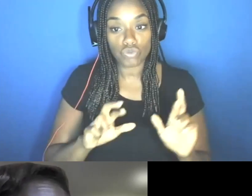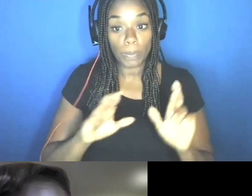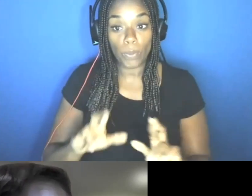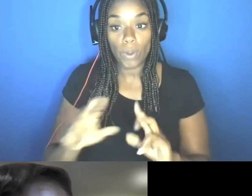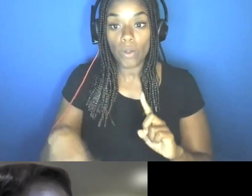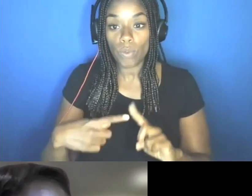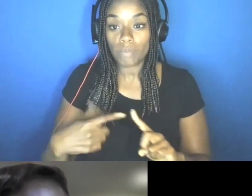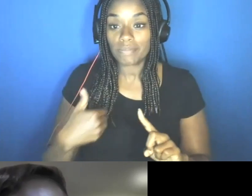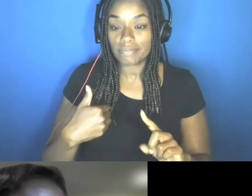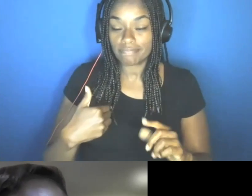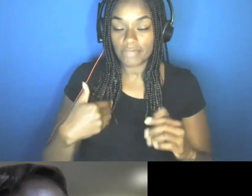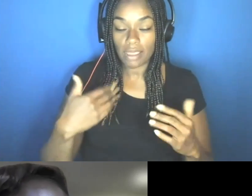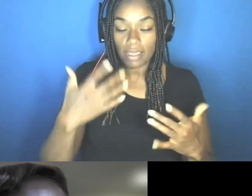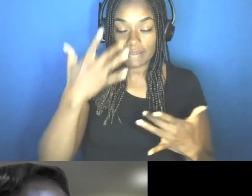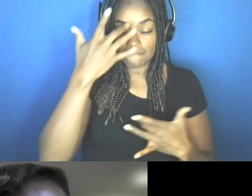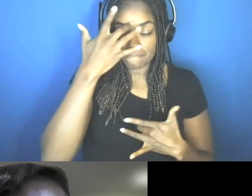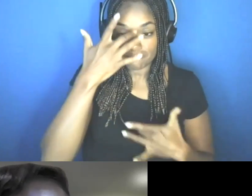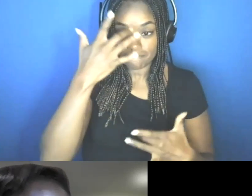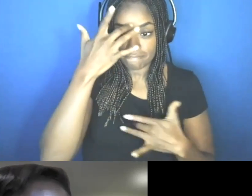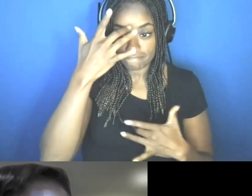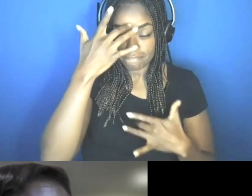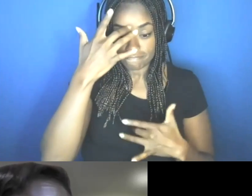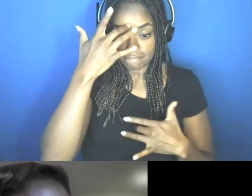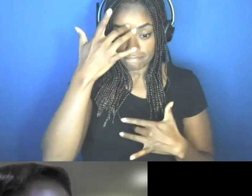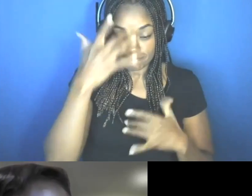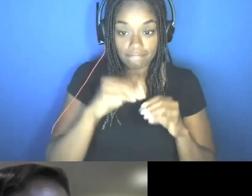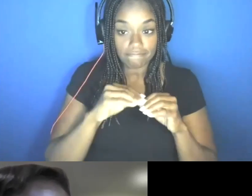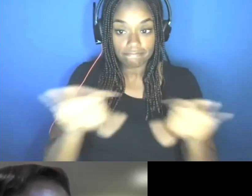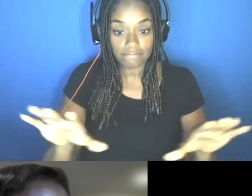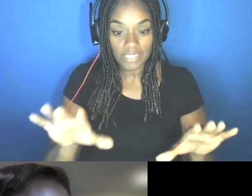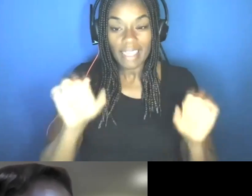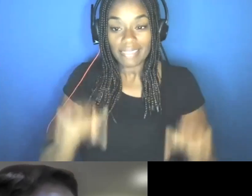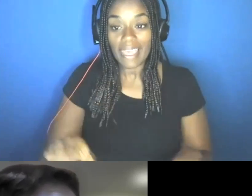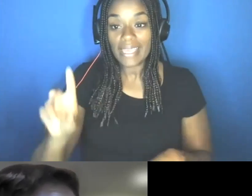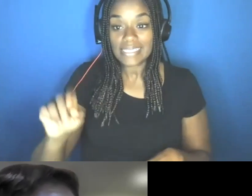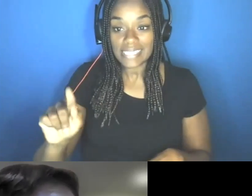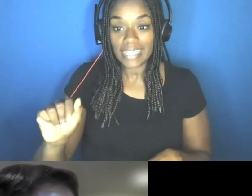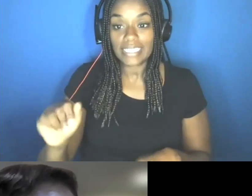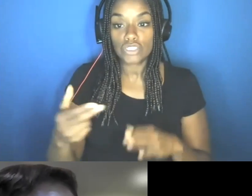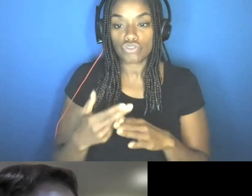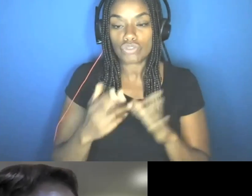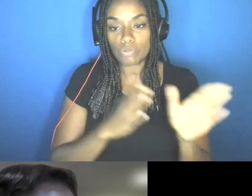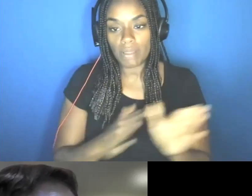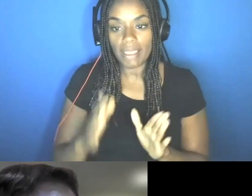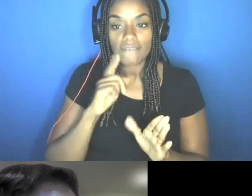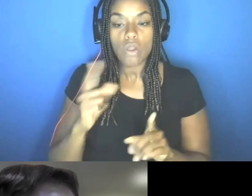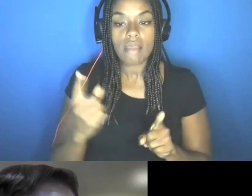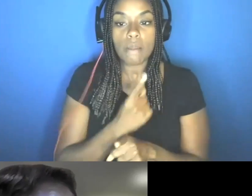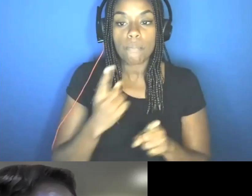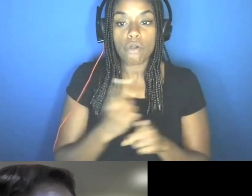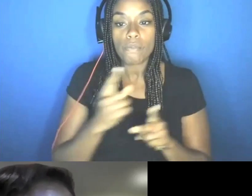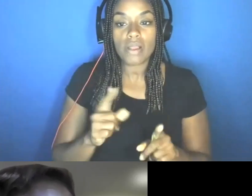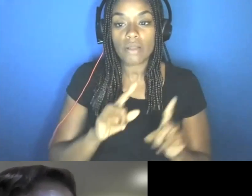infectious disease, uh, and that data is used to plan for an appropriate response. So that's, that's how the